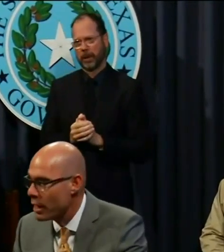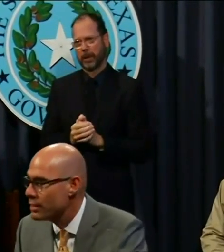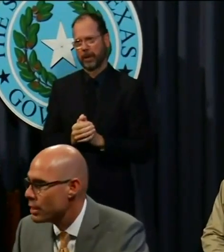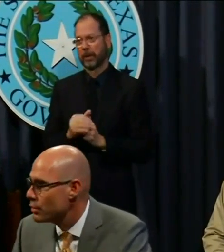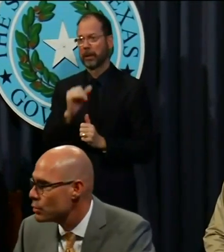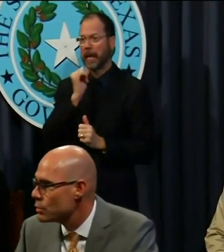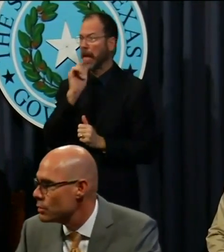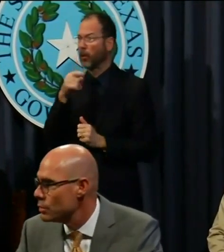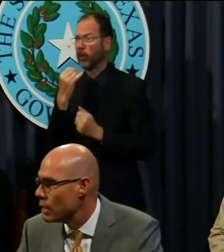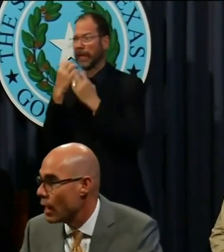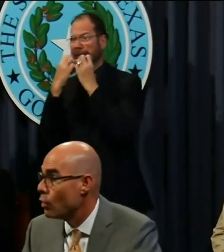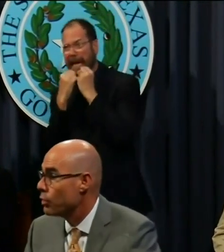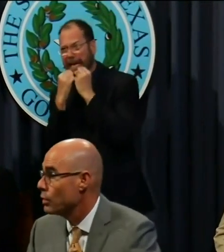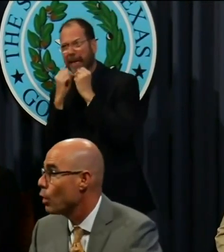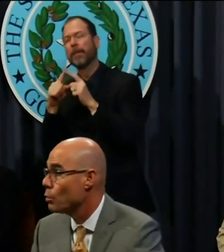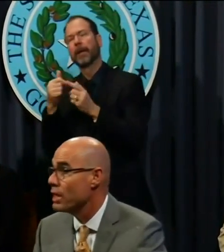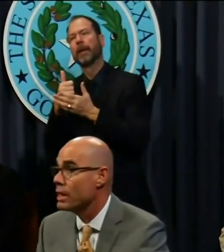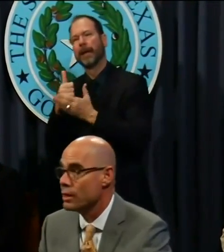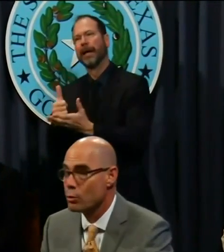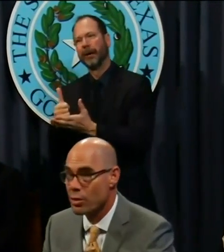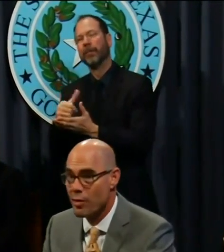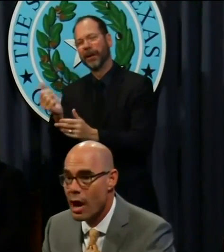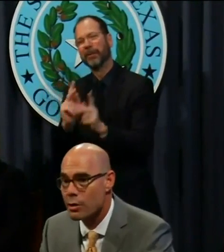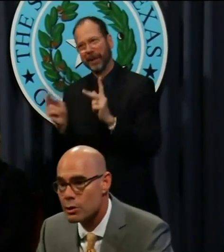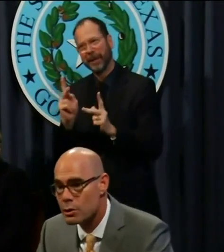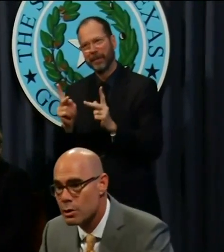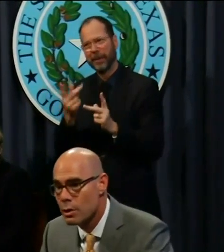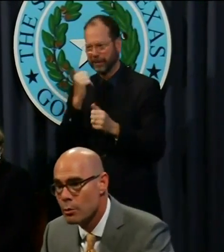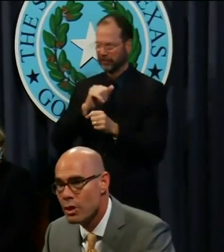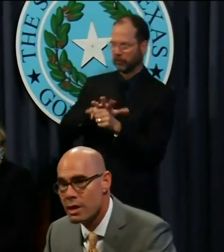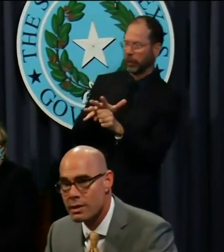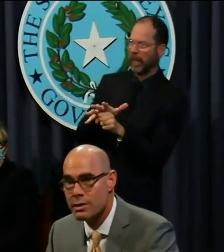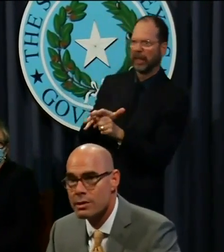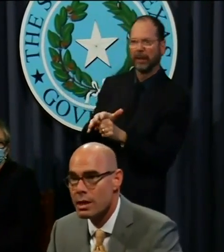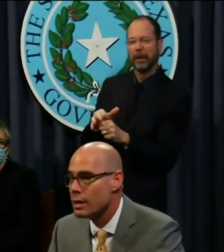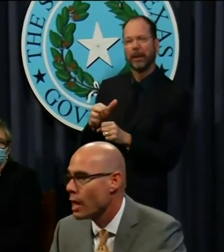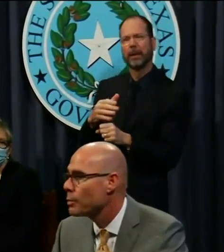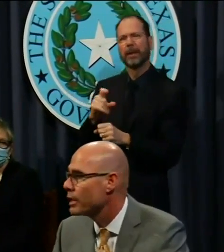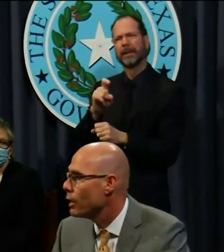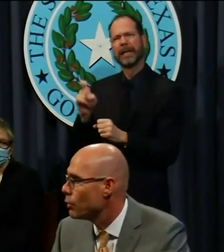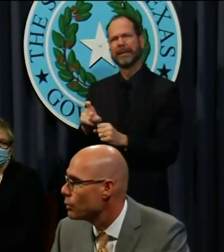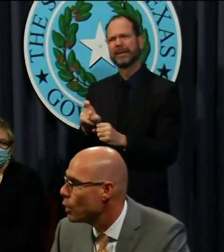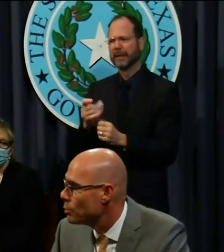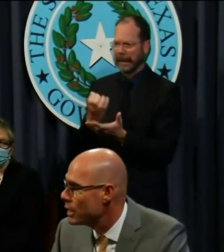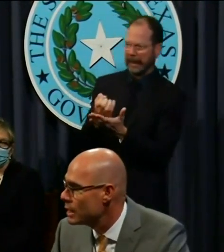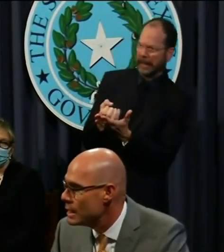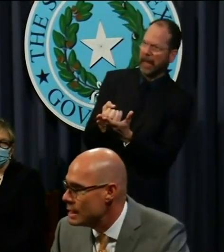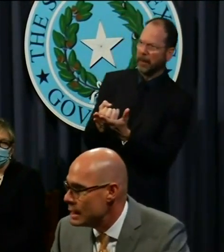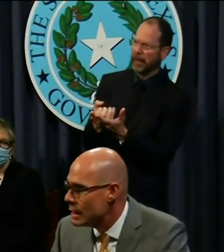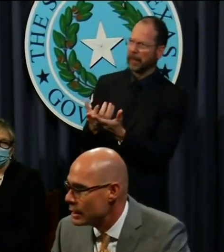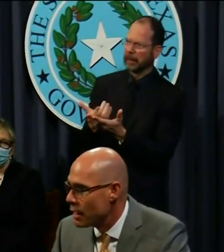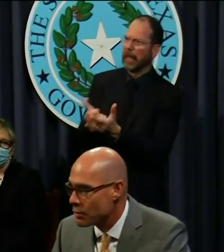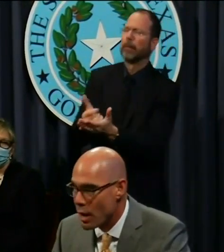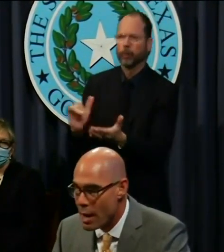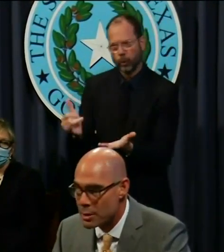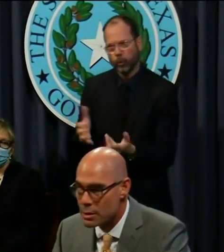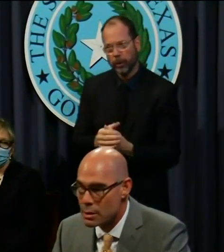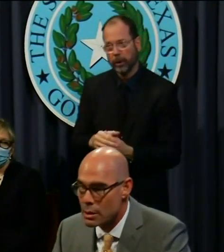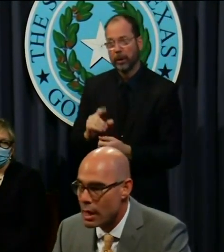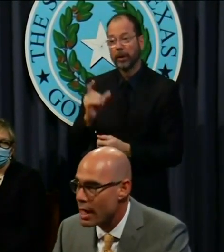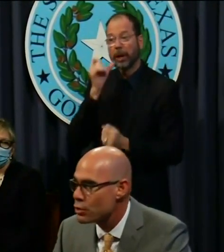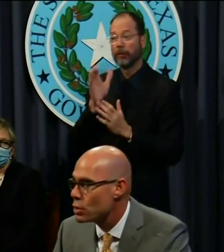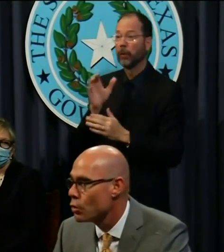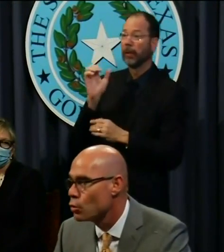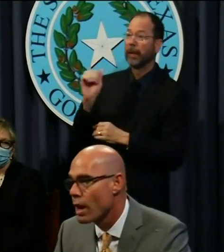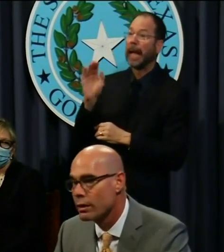simply care about each other's health and well-being with the virus, but Texans economic health and well-being. Governor Abbott